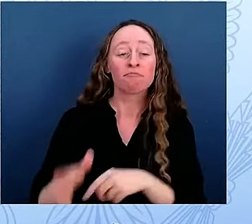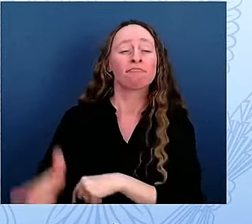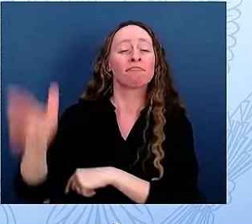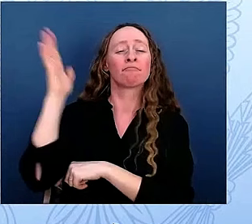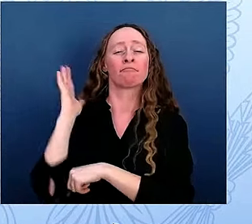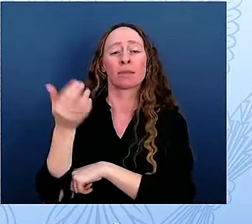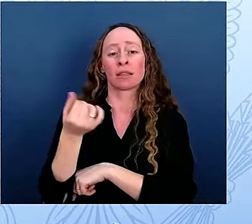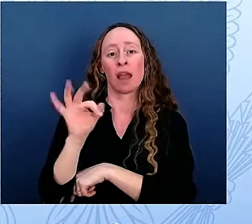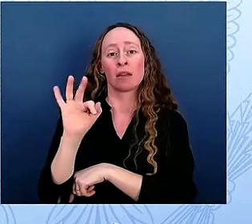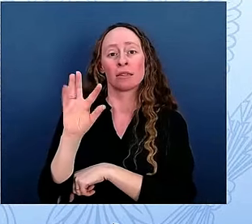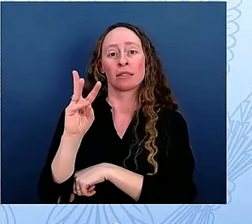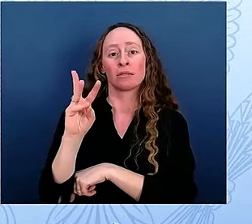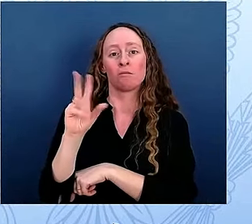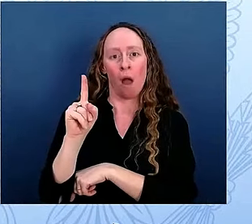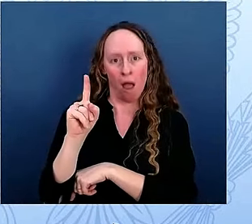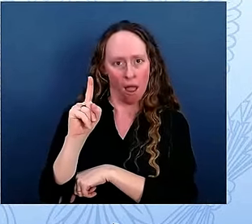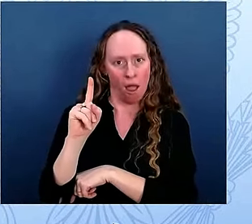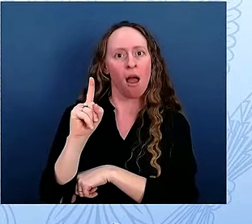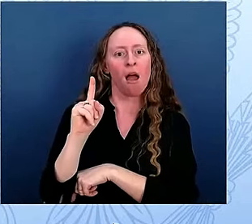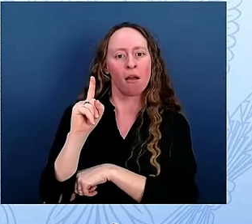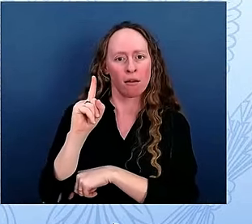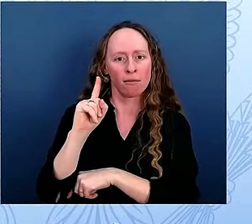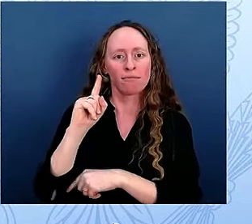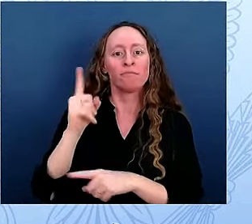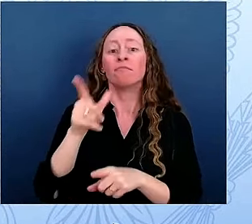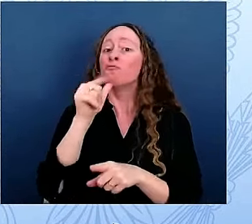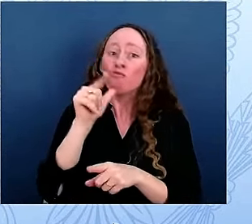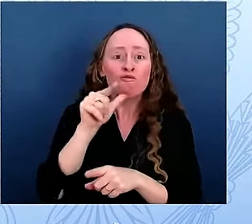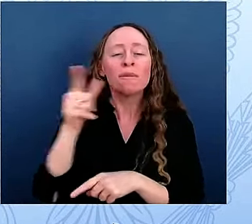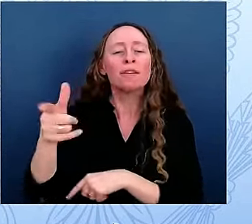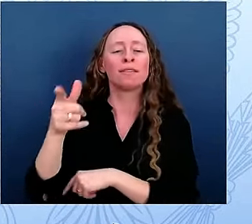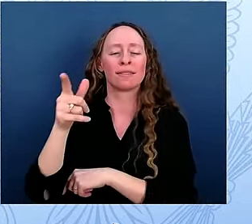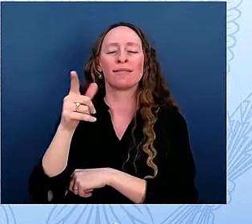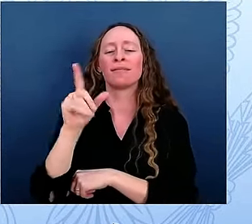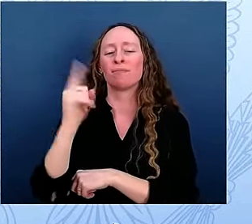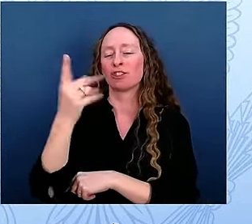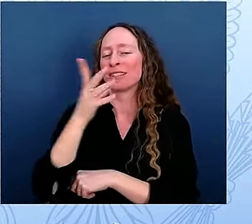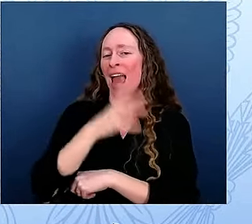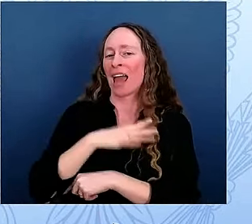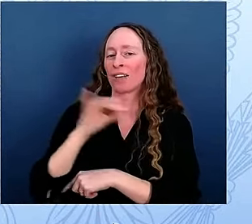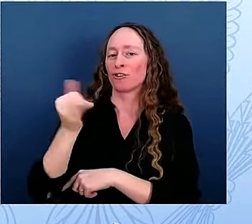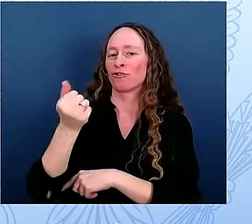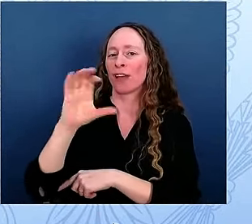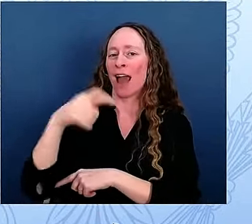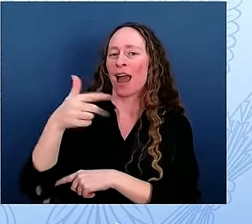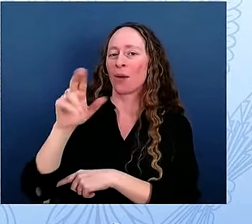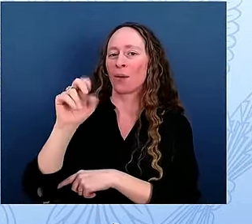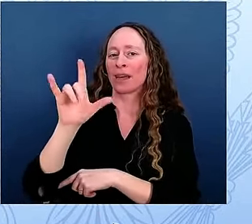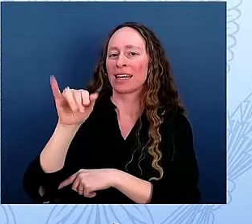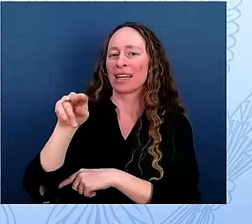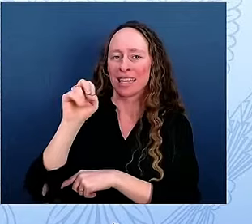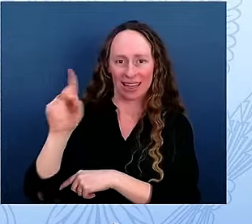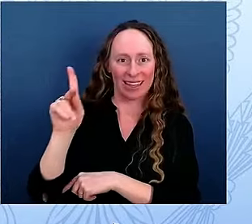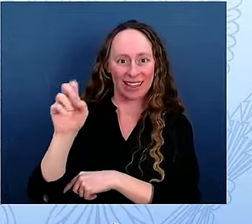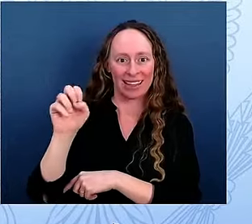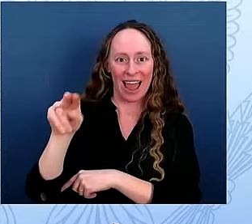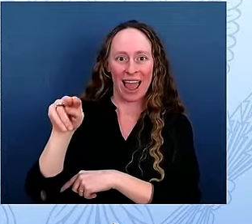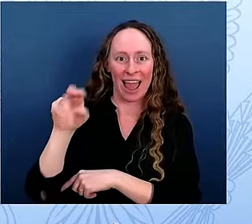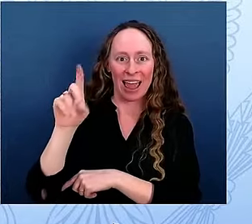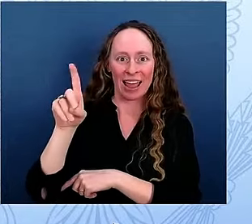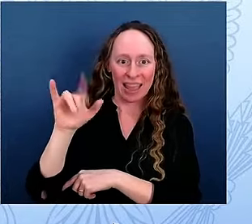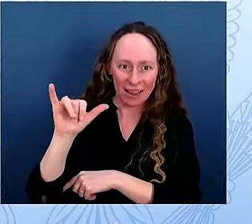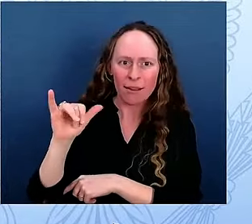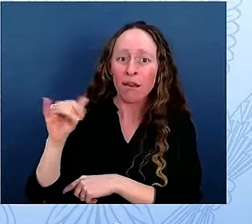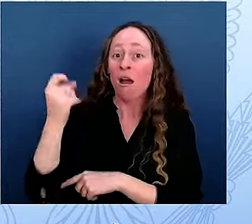Kennedy, the White House Historical Association has been privileged to work with 12 presidencies to share the rich